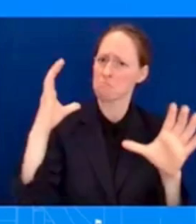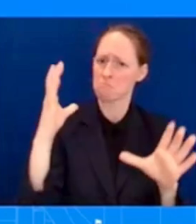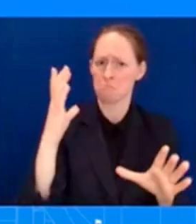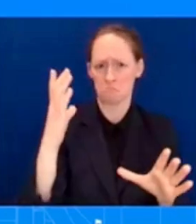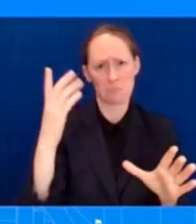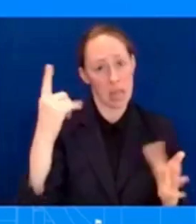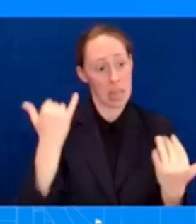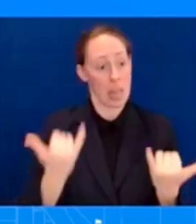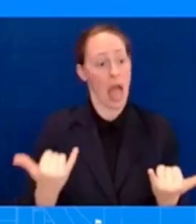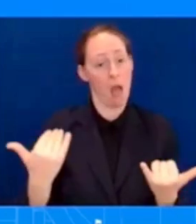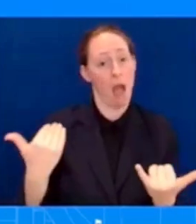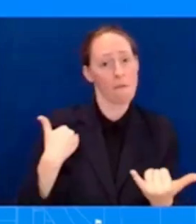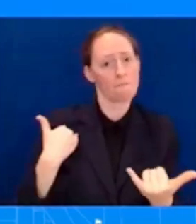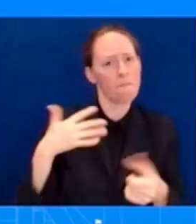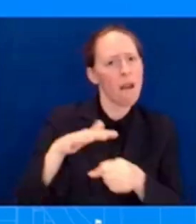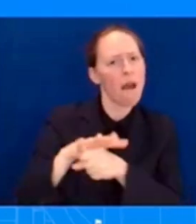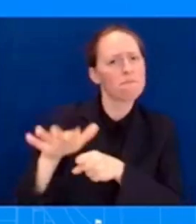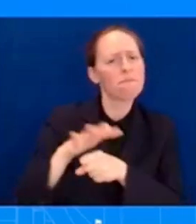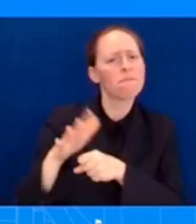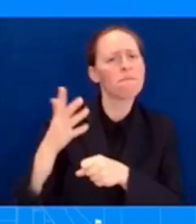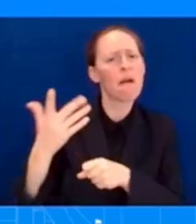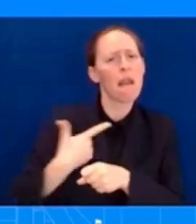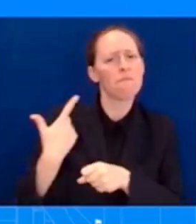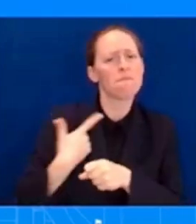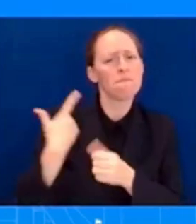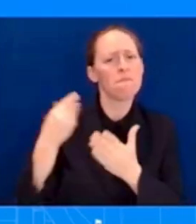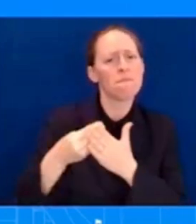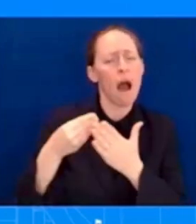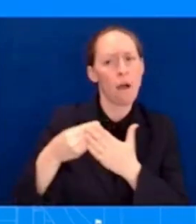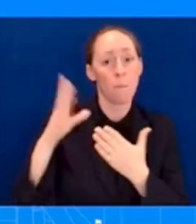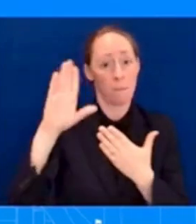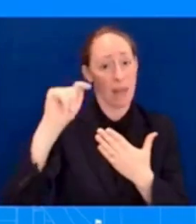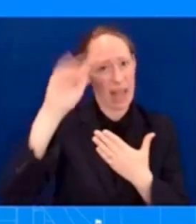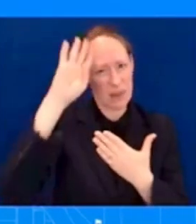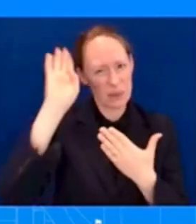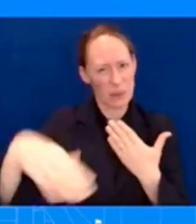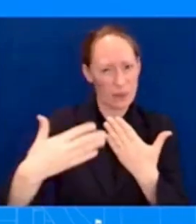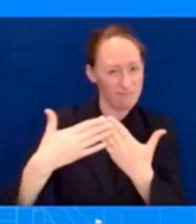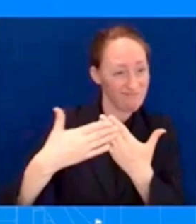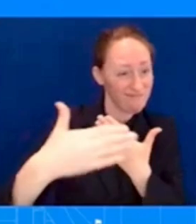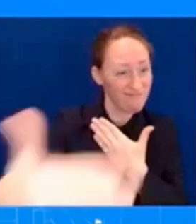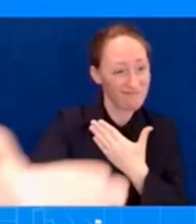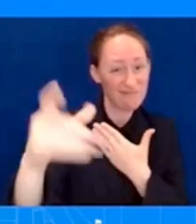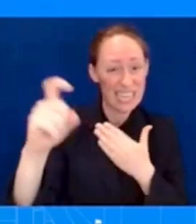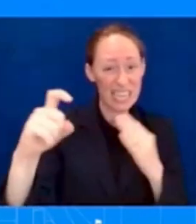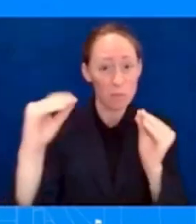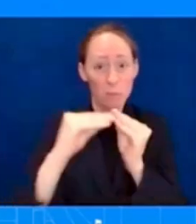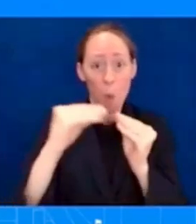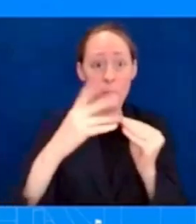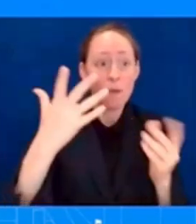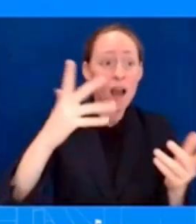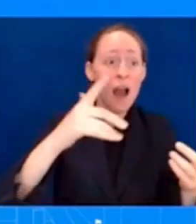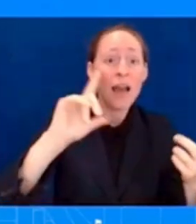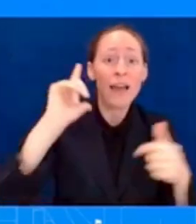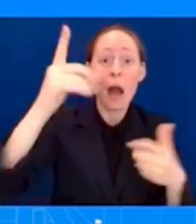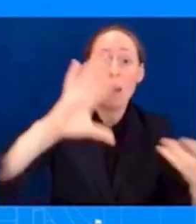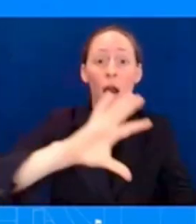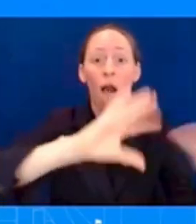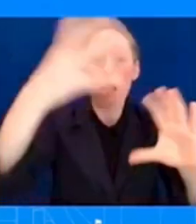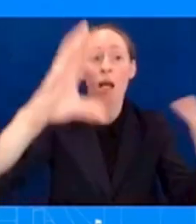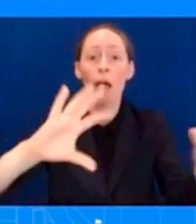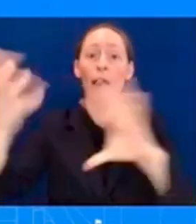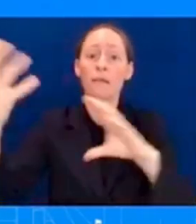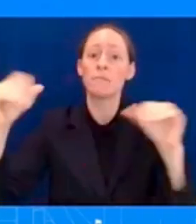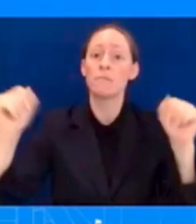additional funding to ensure that all of our other recovery projects can continue um and not get delayed until the next fiscal year with